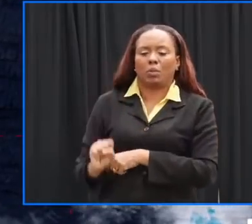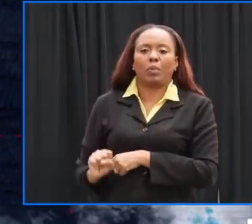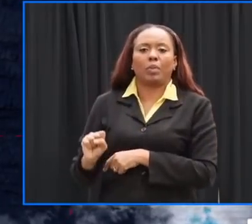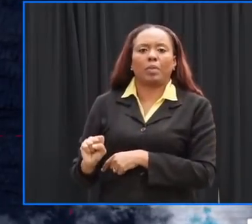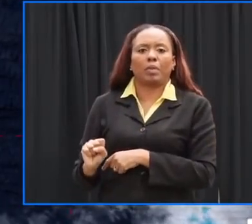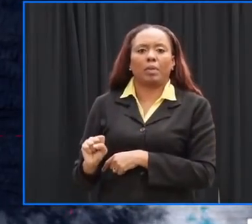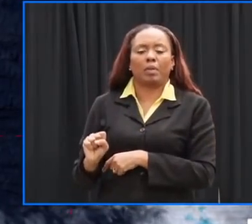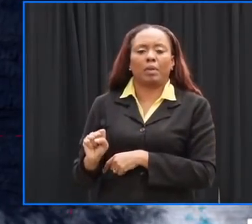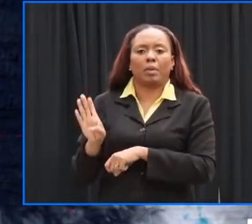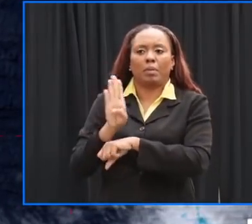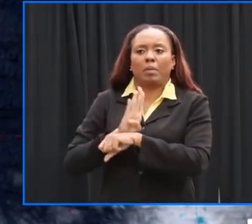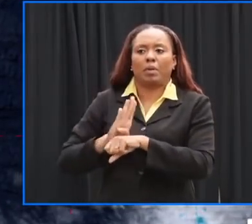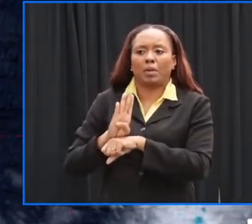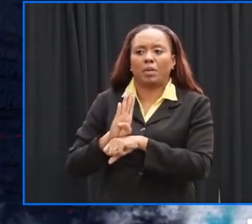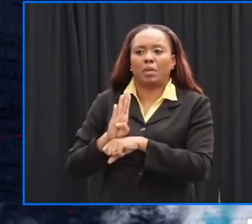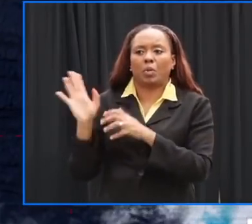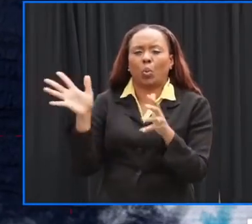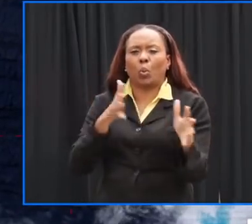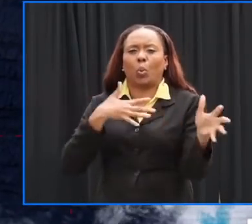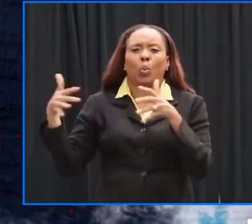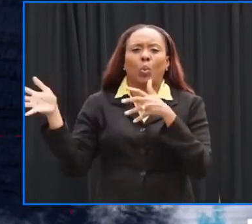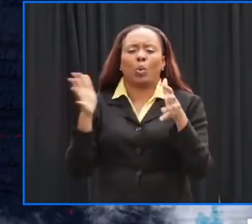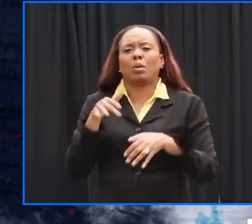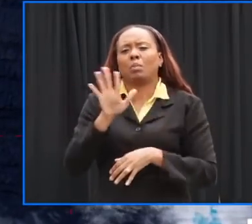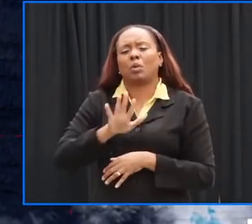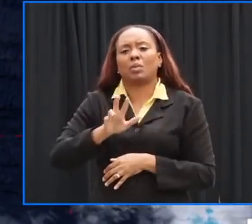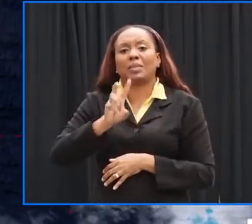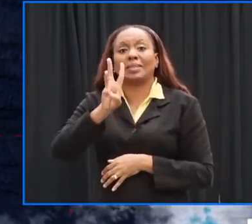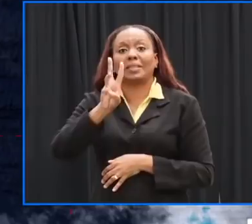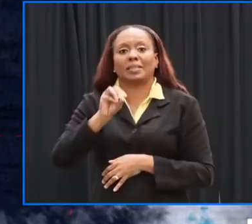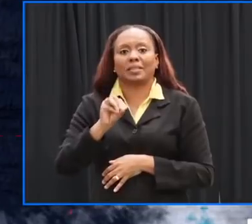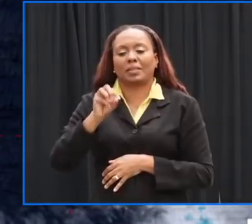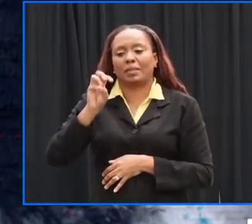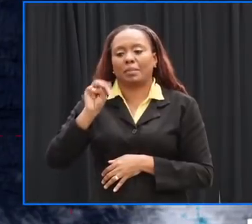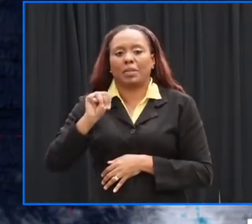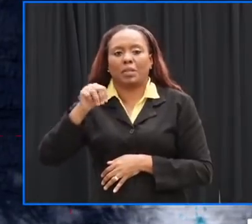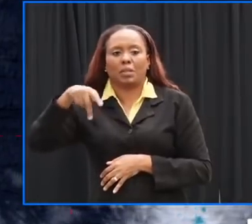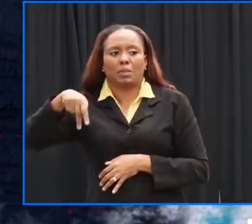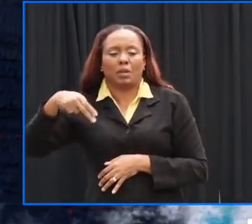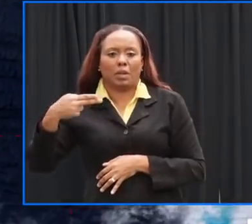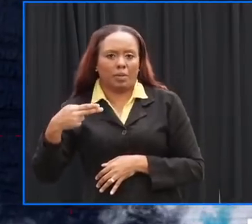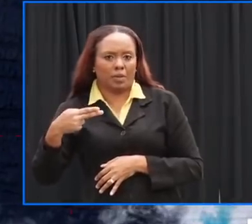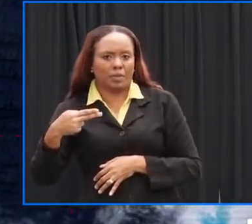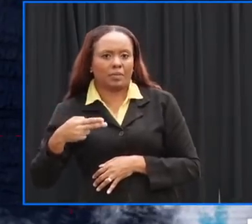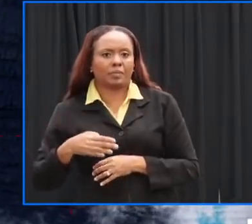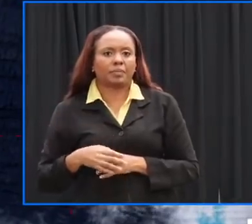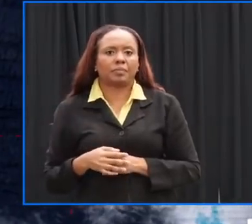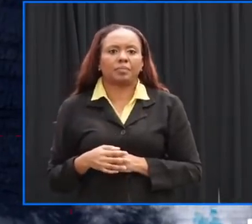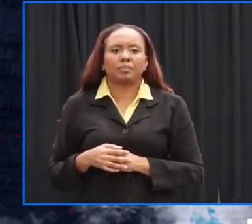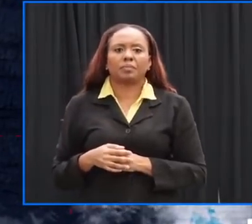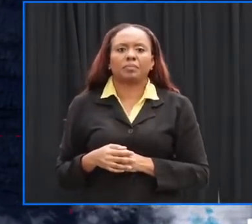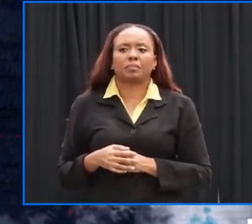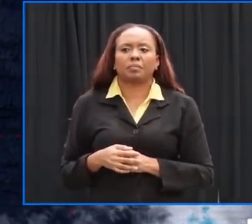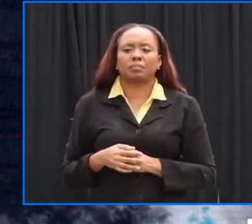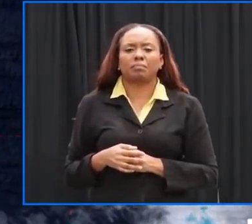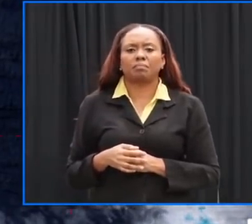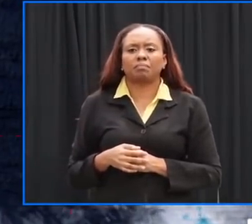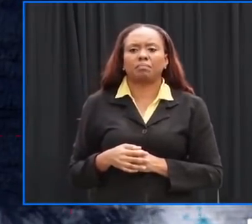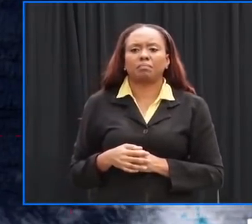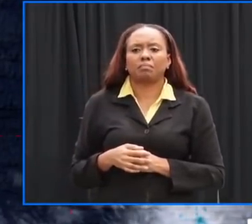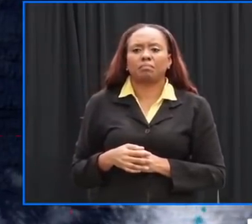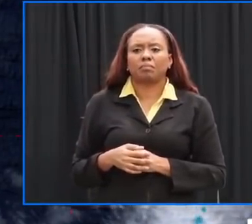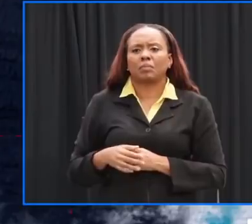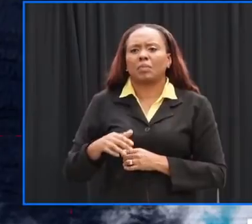um maximum sustainment should be around 60 miles per hour uh there's no indication that Elsa would do any rapid